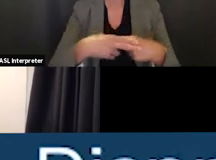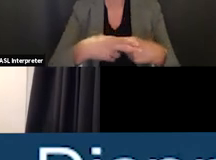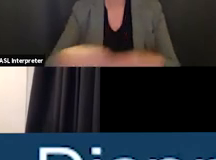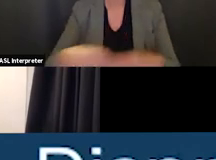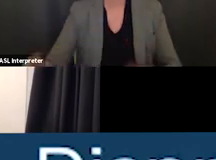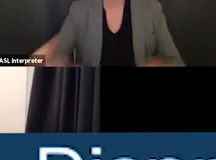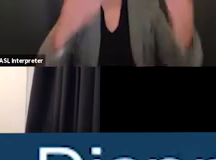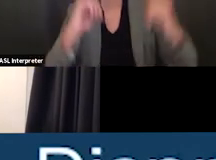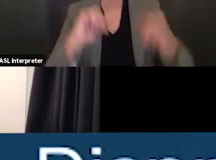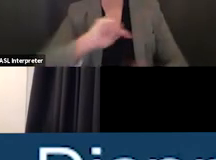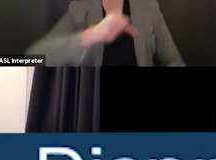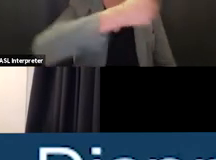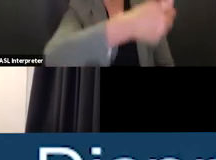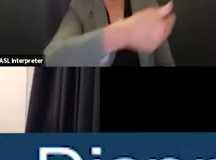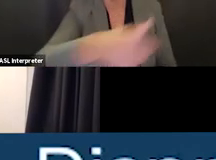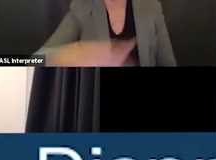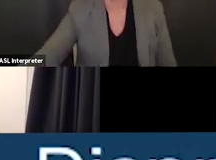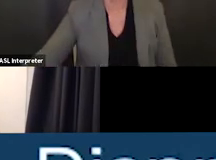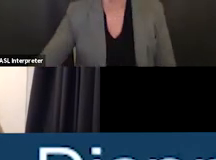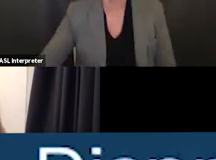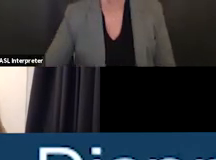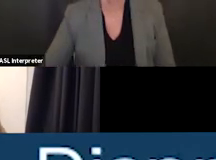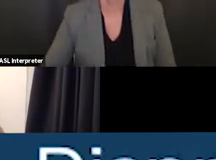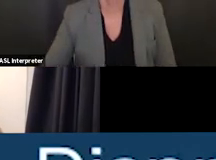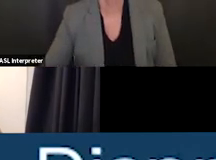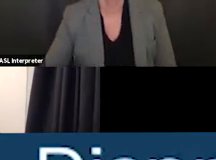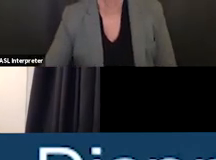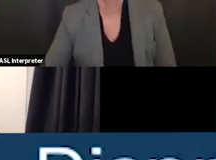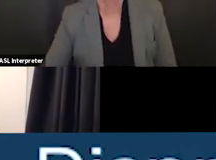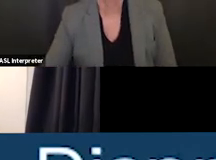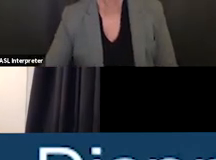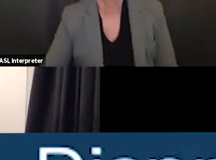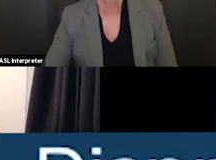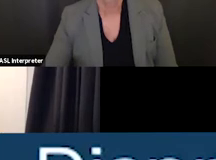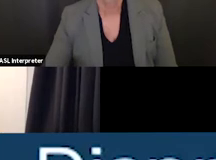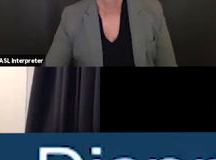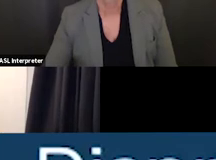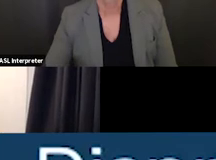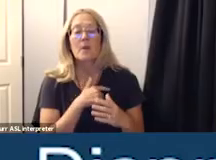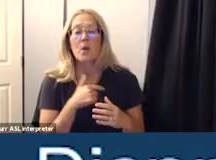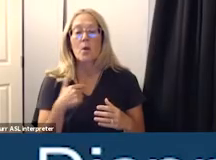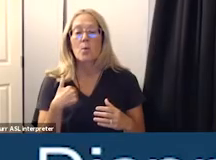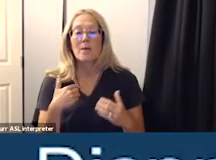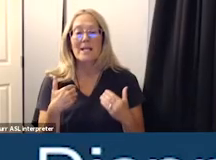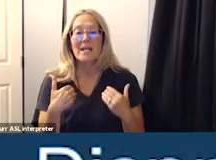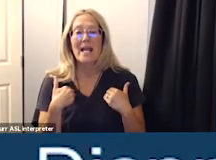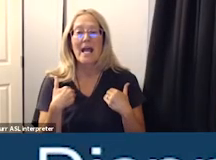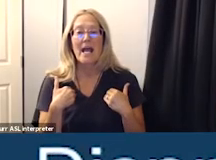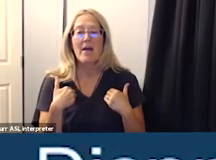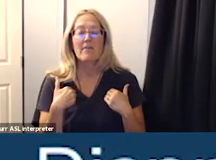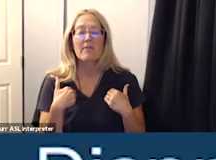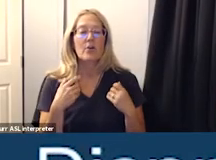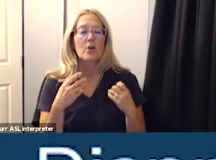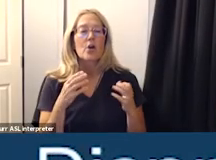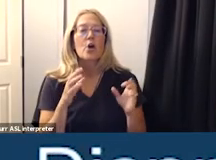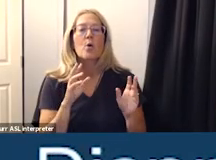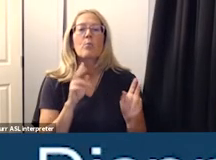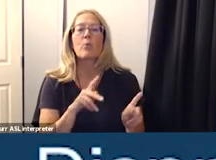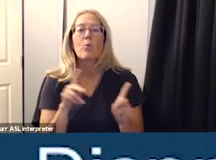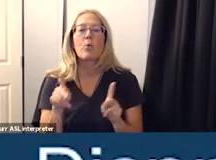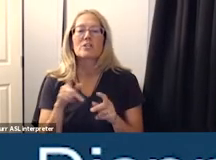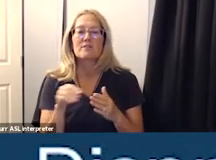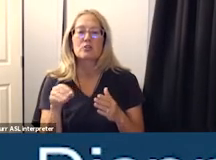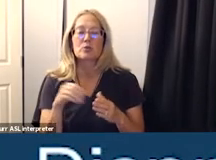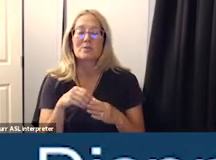and that is that um we have disproportionality of exclusion in our